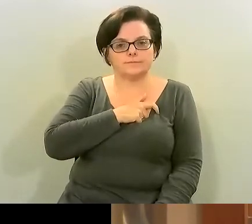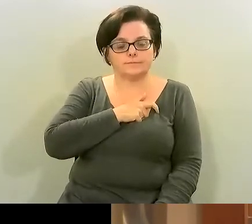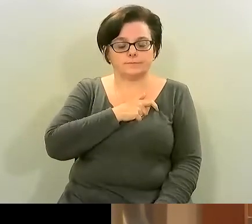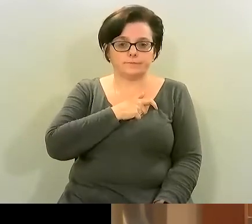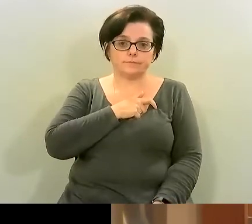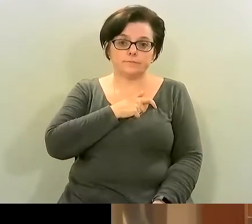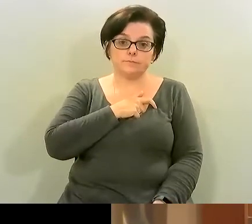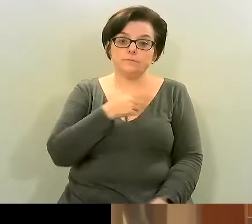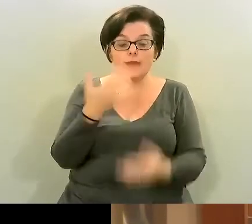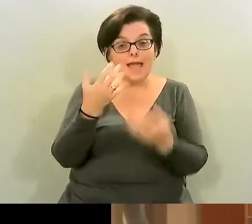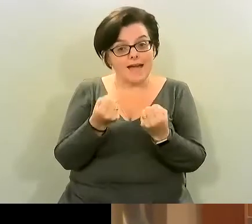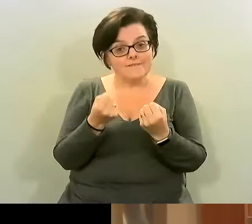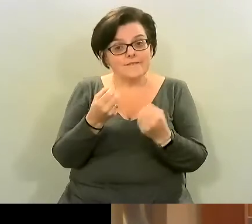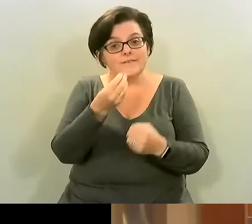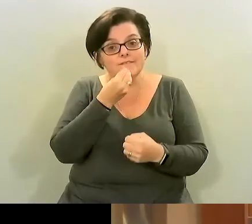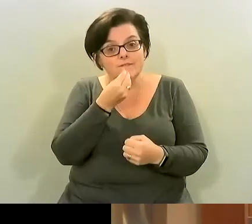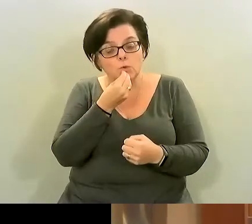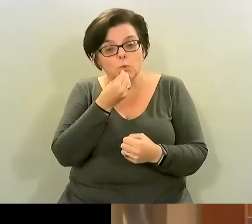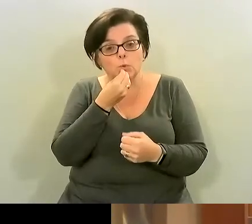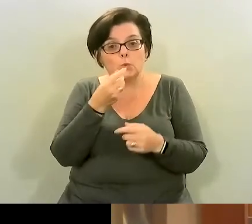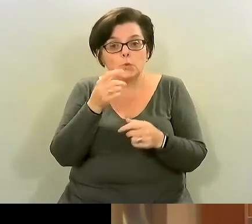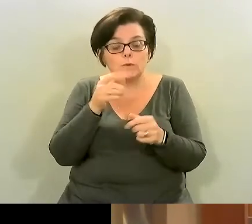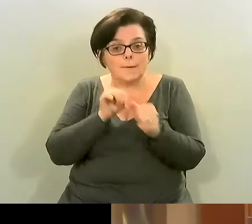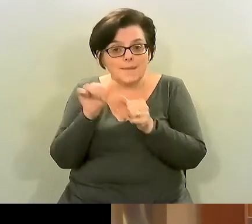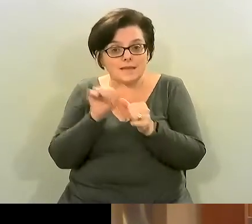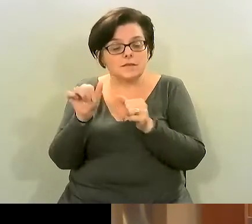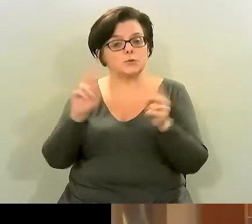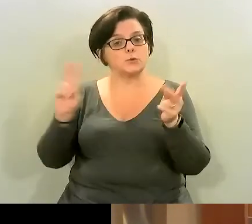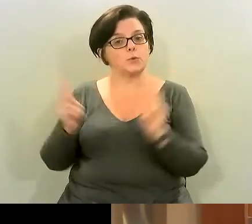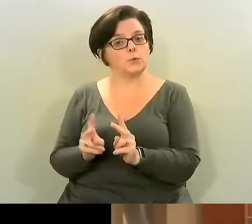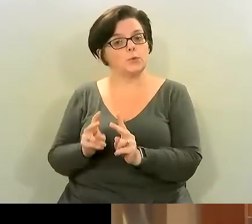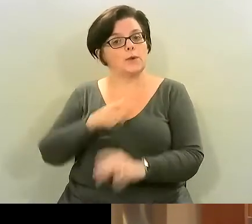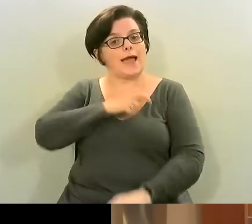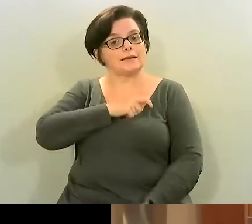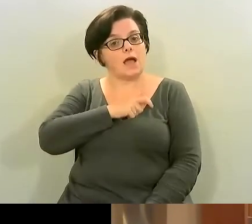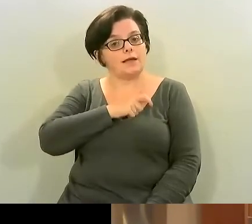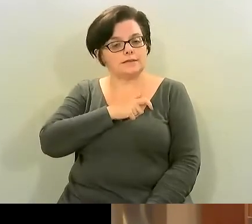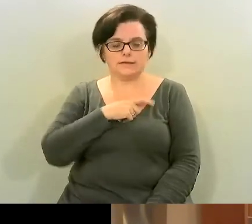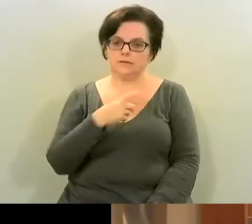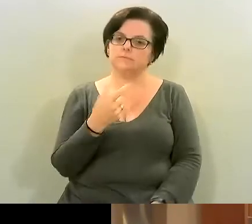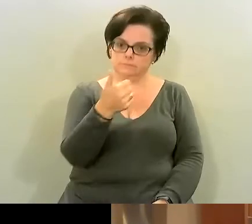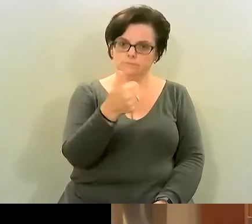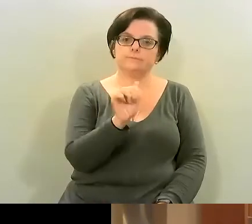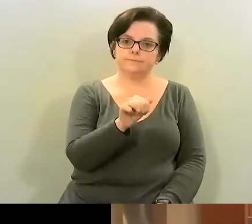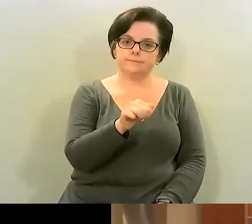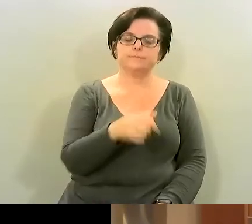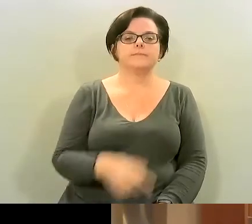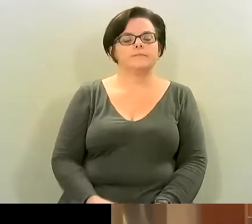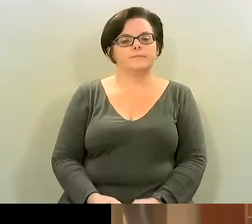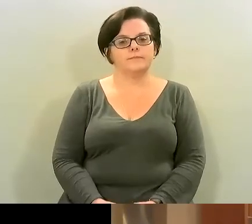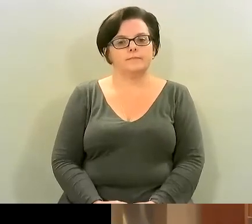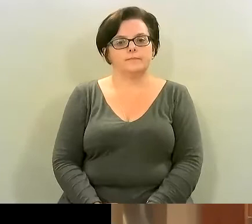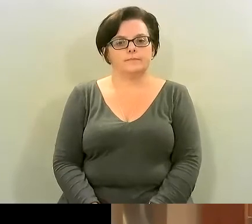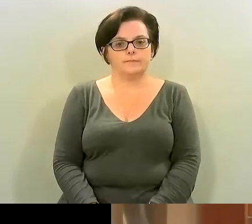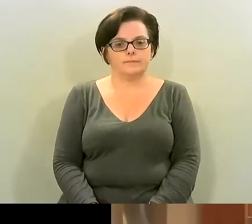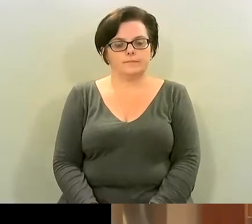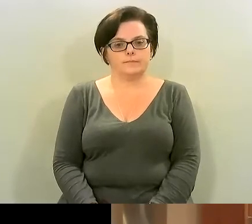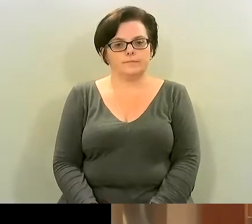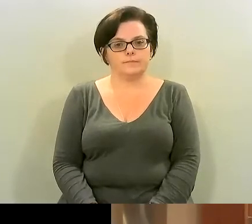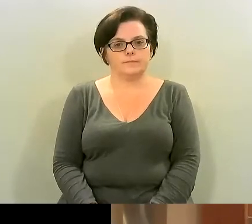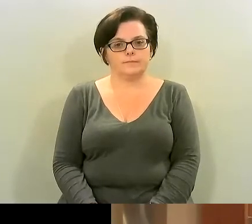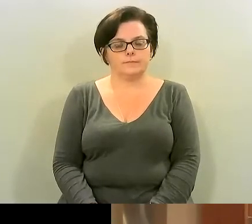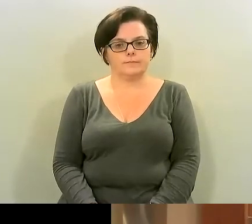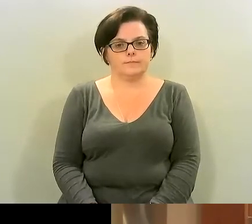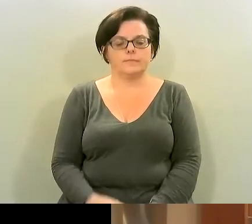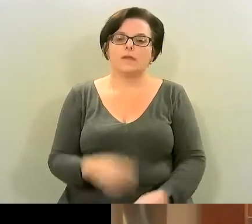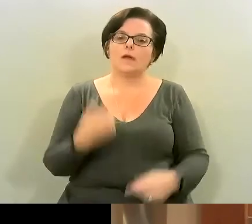specific foods that are good about relieving anxiety yes so i i like to talk um about things to